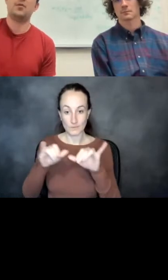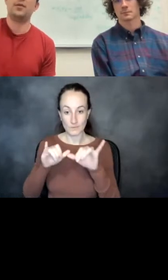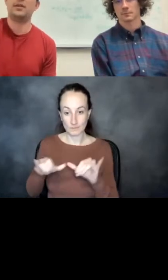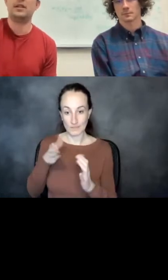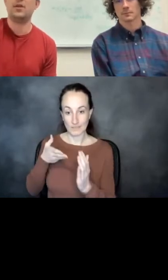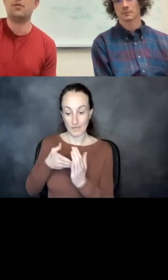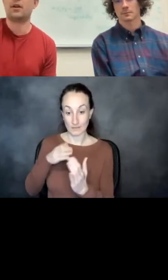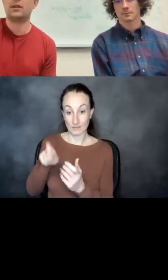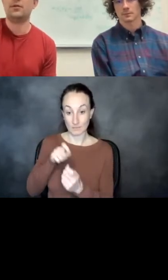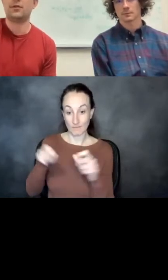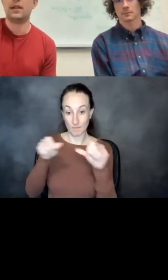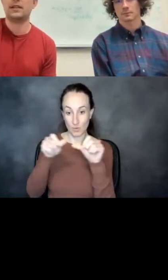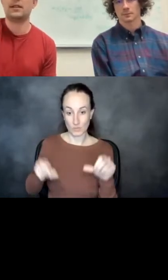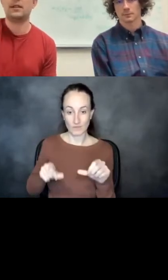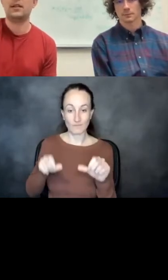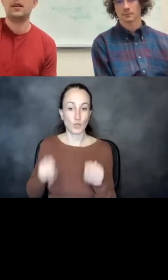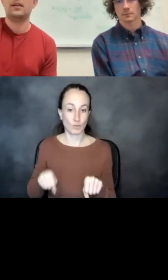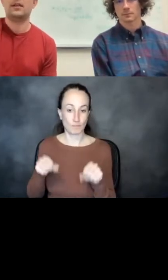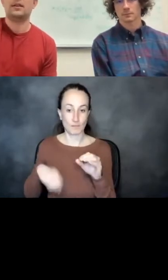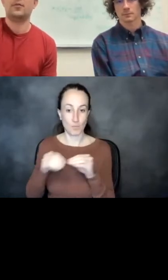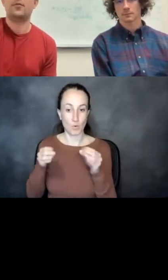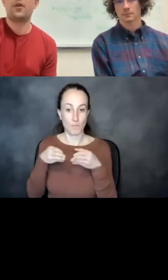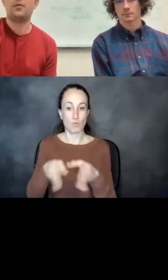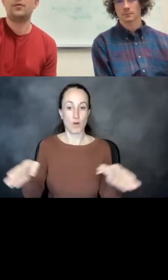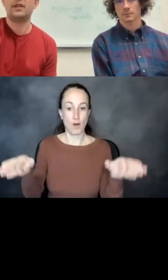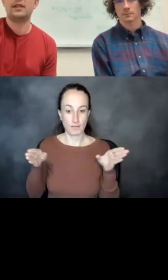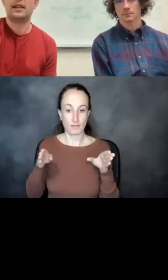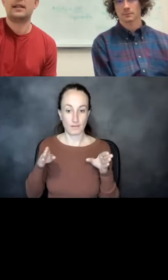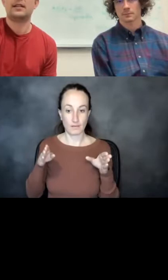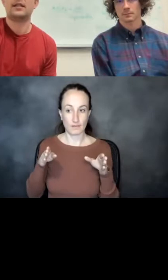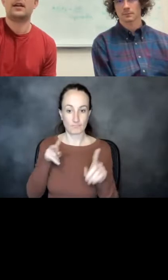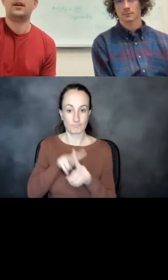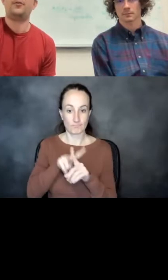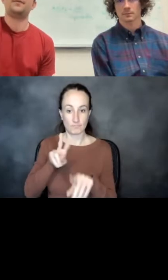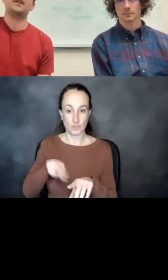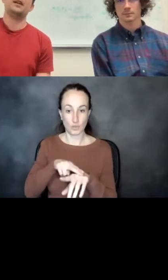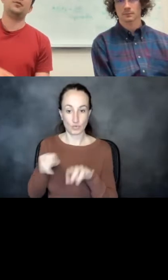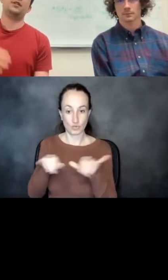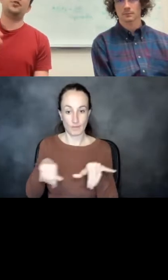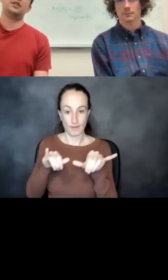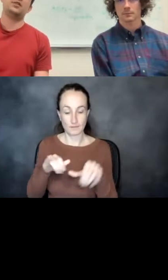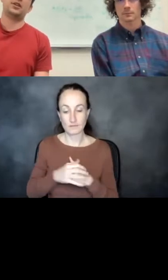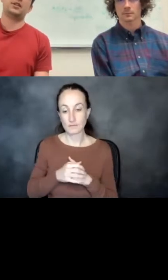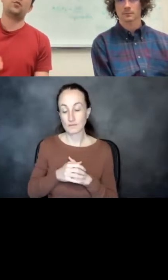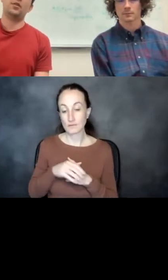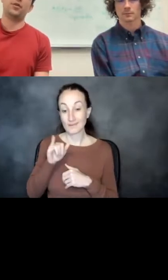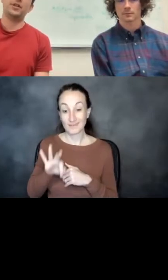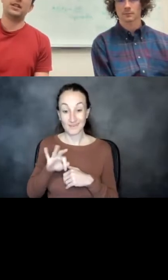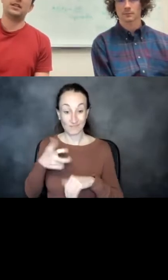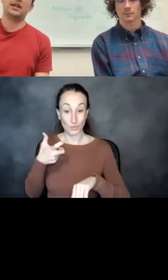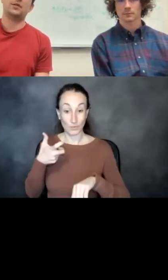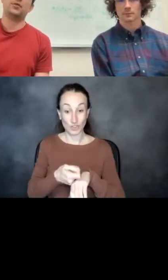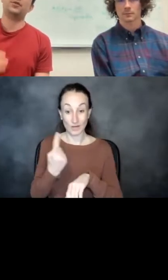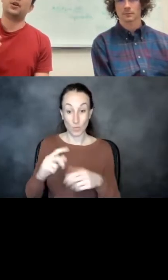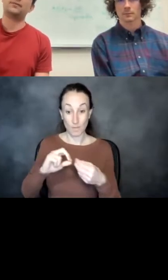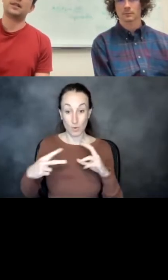has the capability to be broadly neutralizing. The problem is that if you were to just inject this one protein